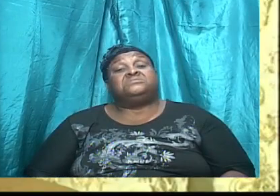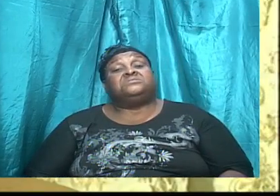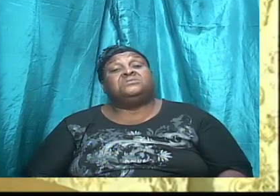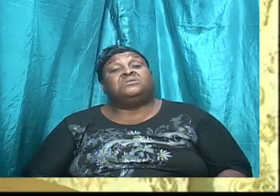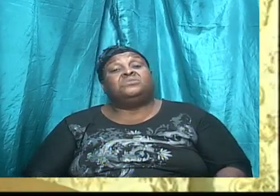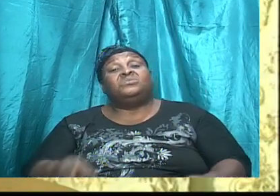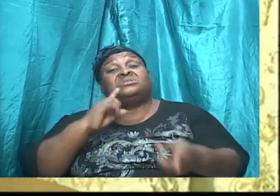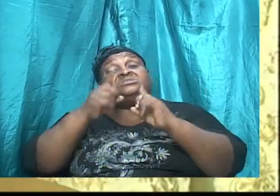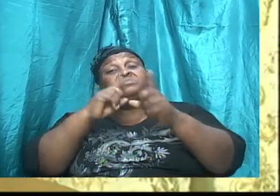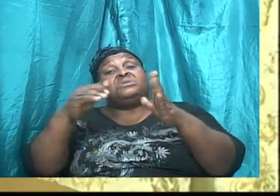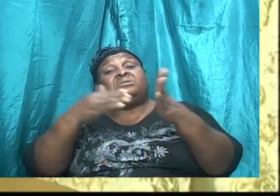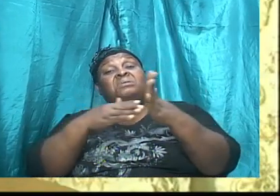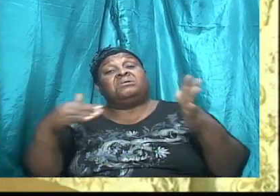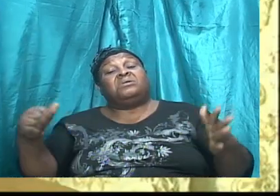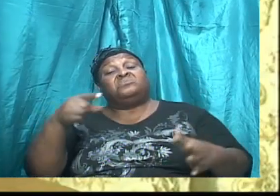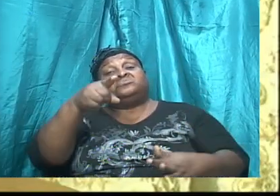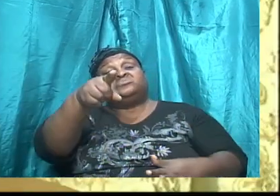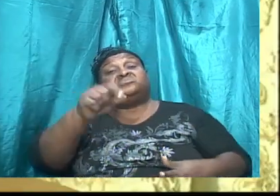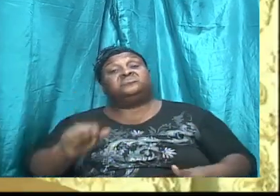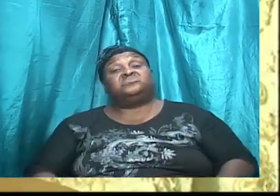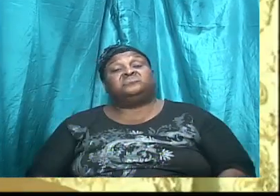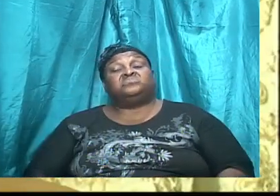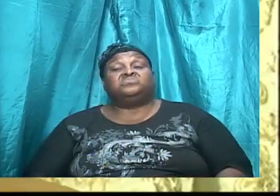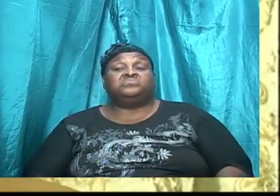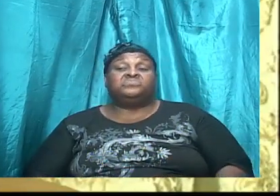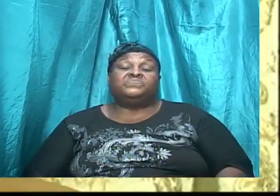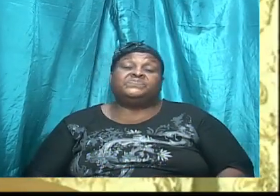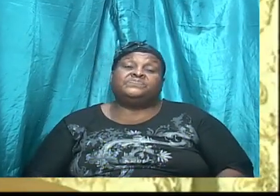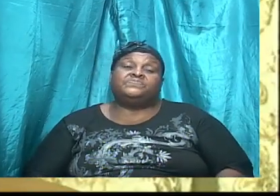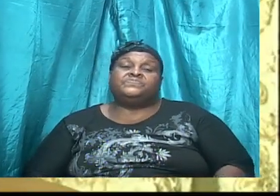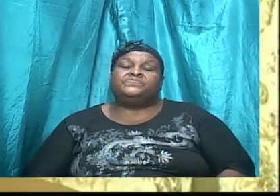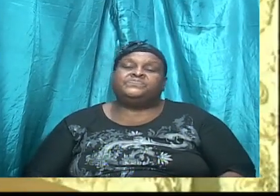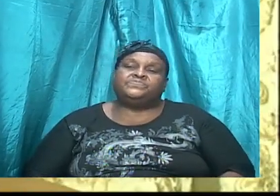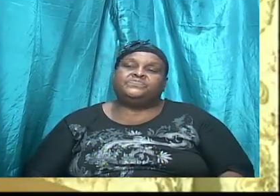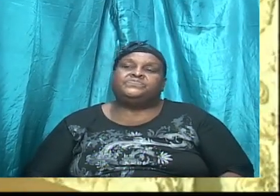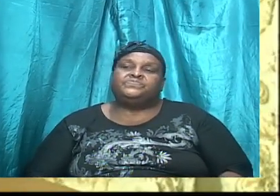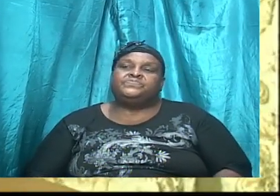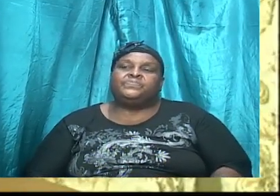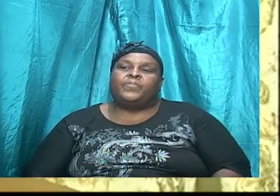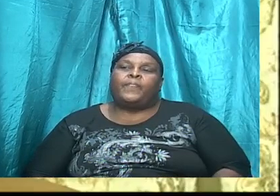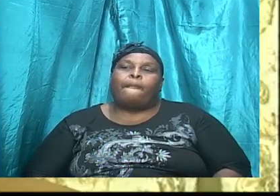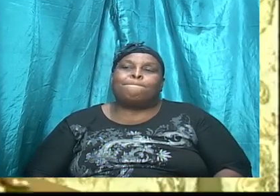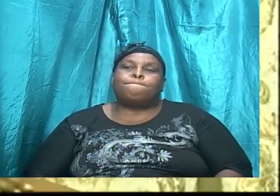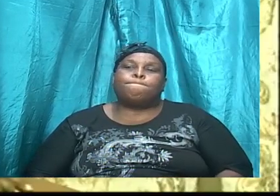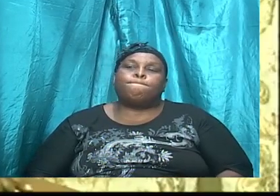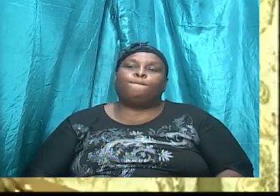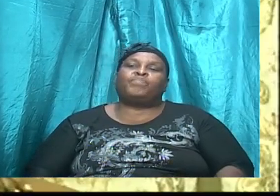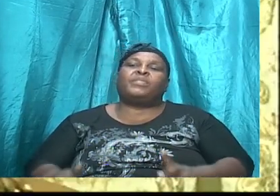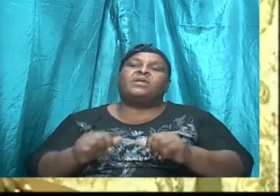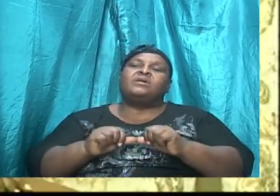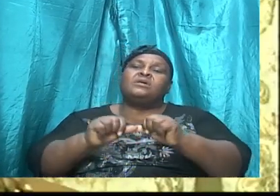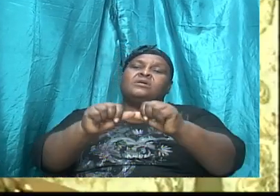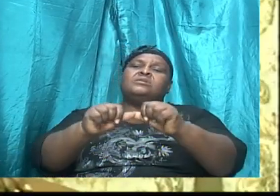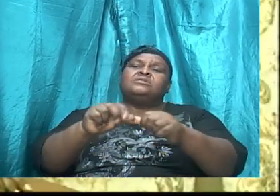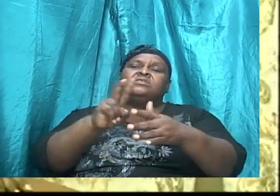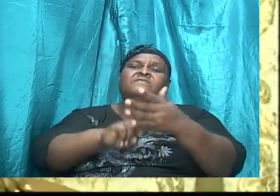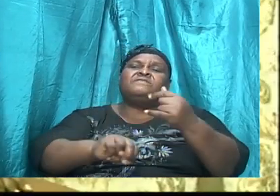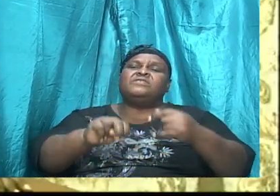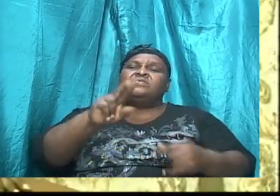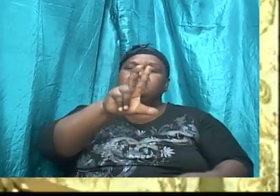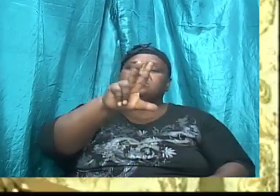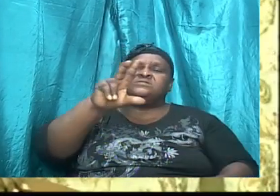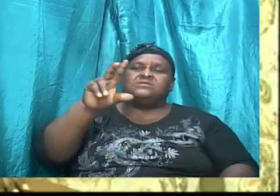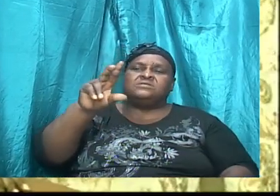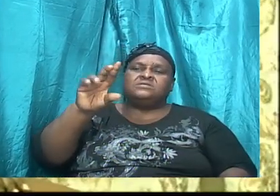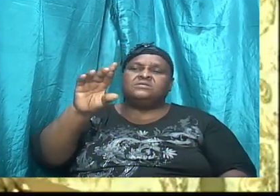bless God, and then he went on to verse 37, and he